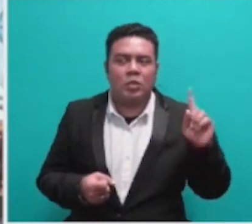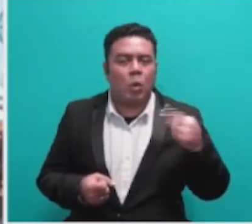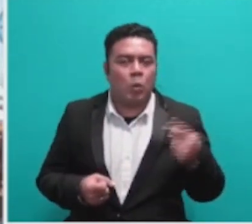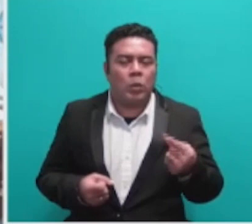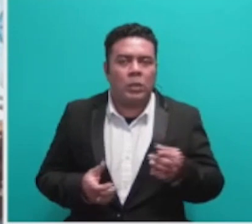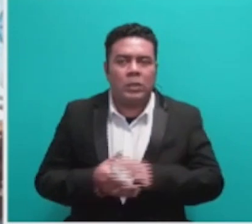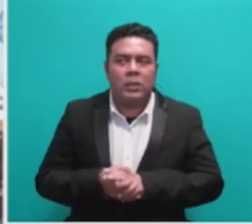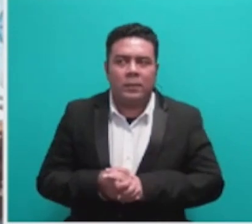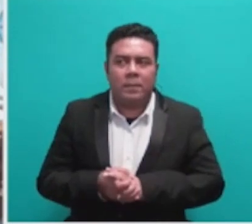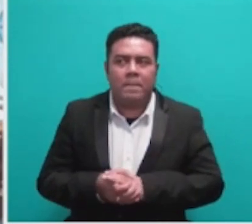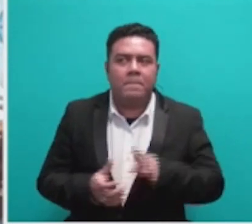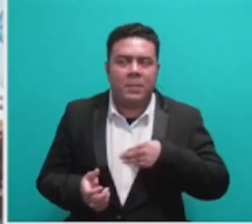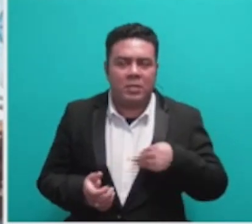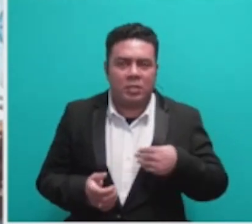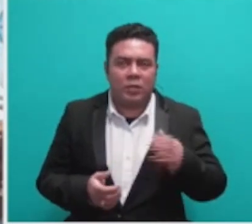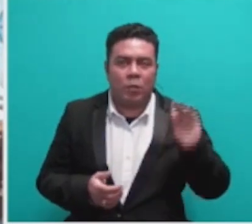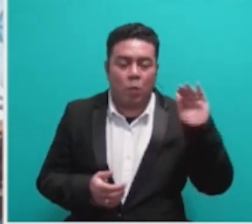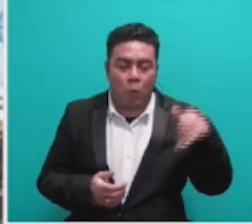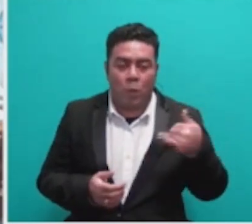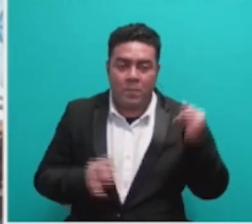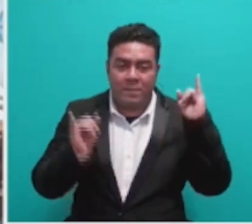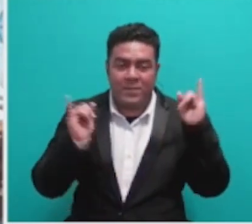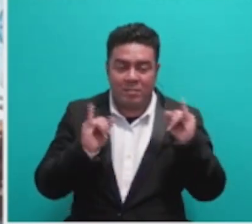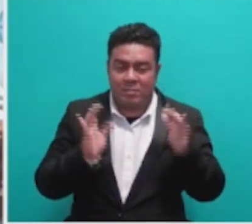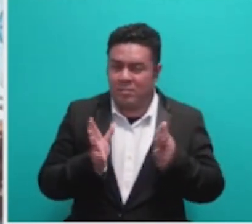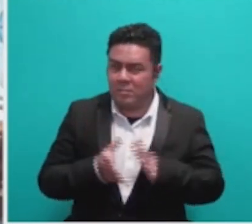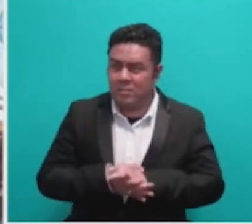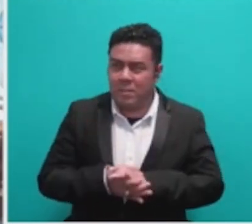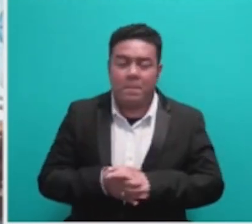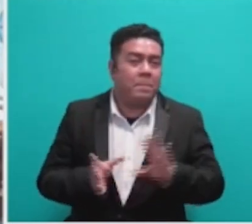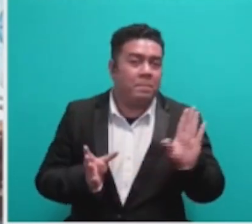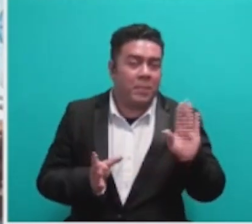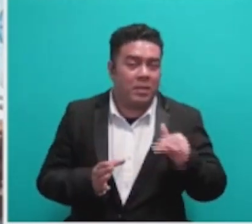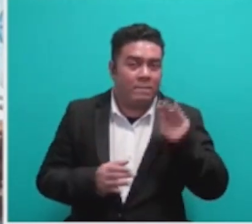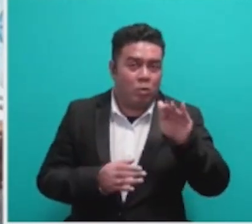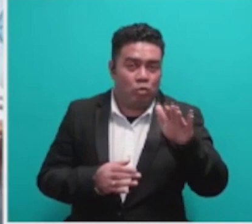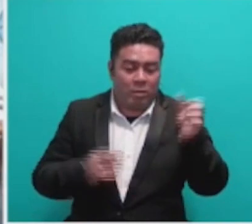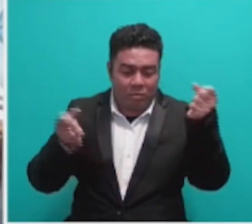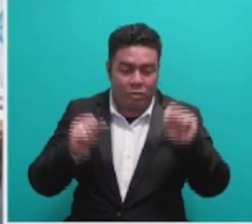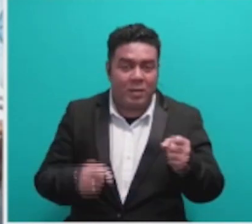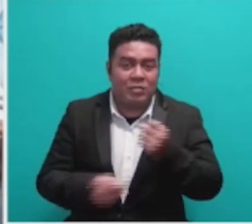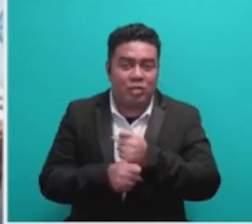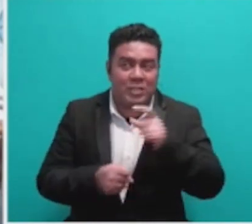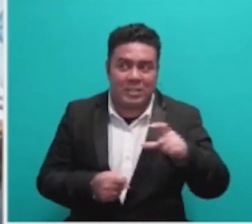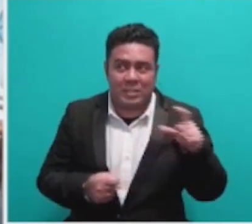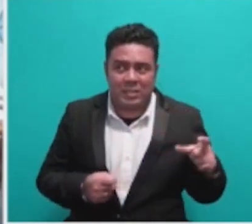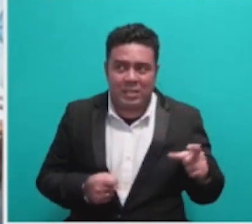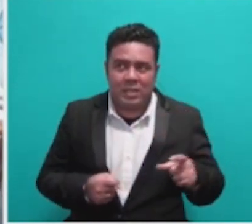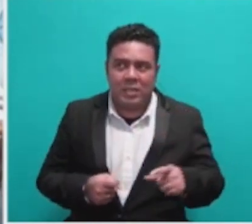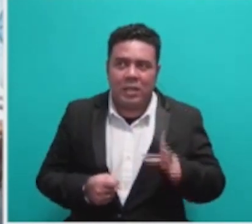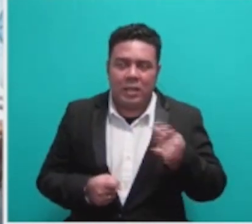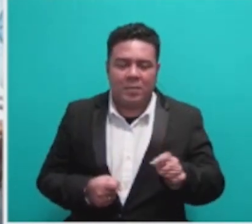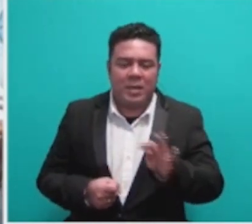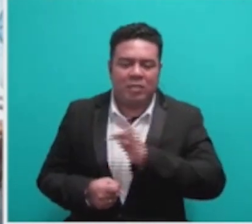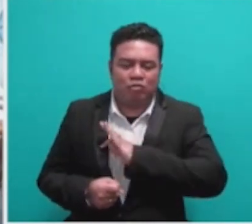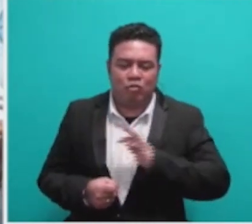measure explained by the means of Home Affairs. The review, the future and shape of the GCC, it will be in a trust